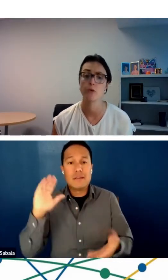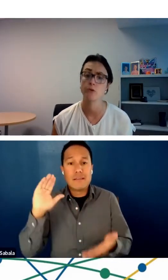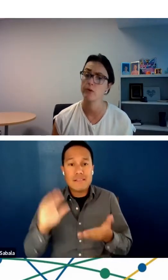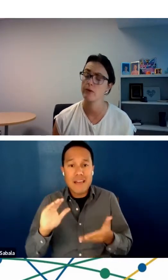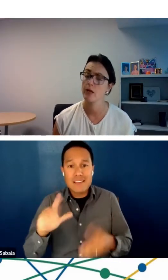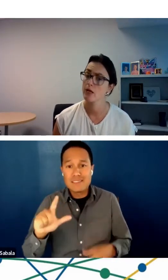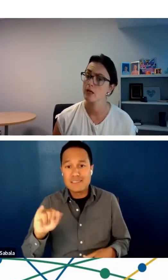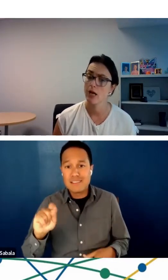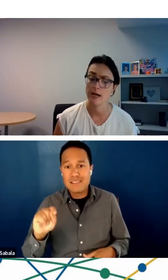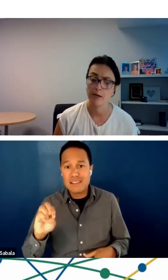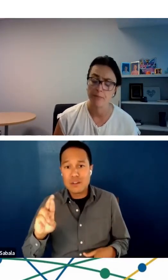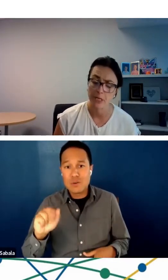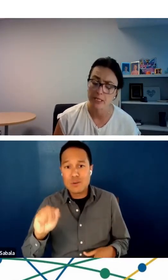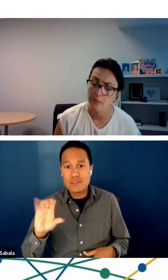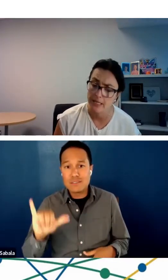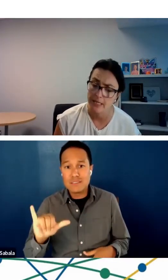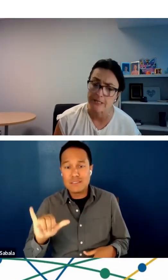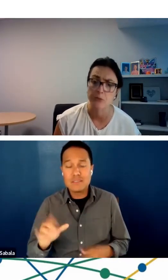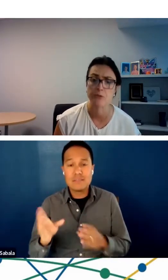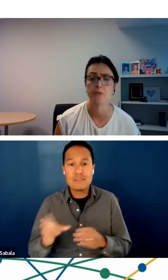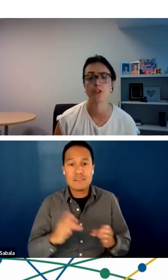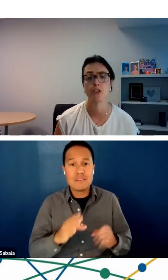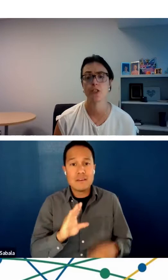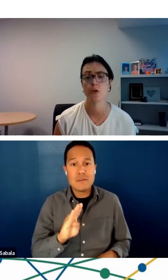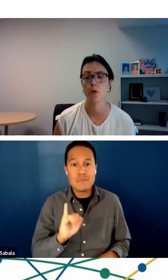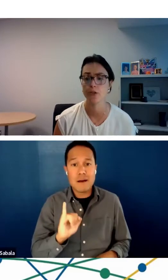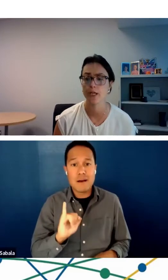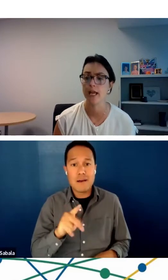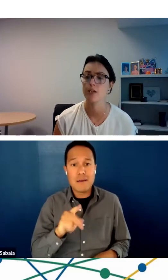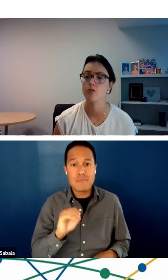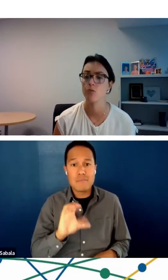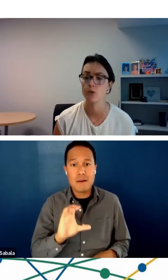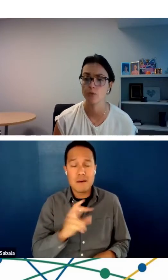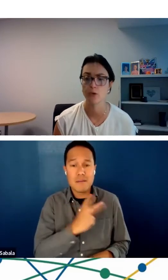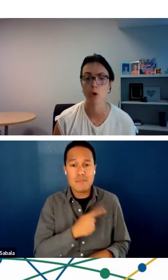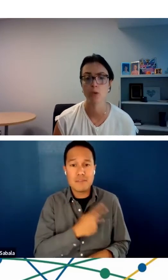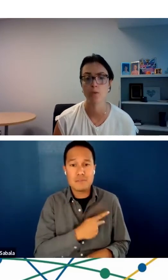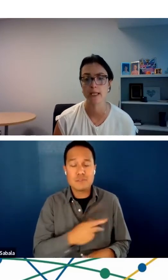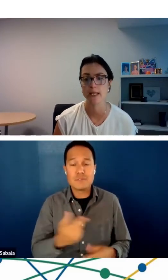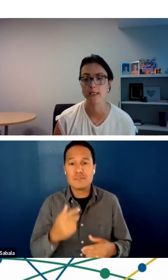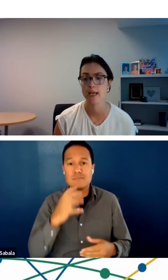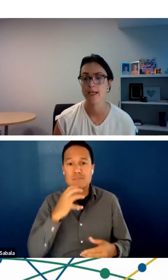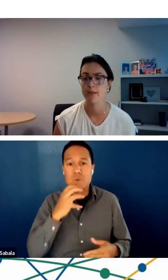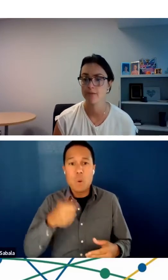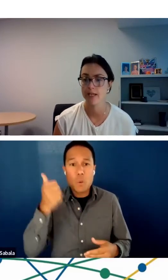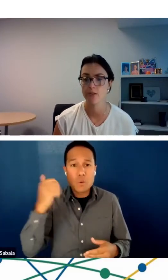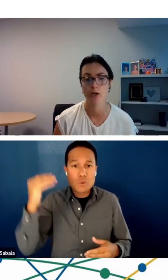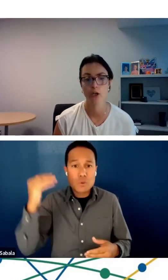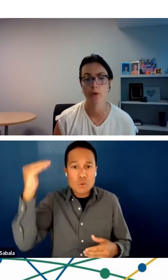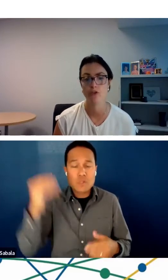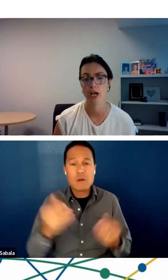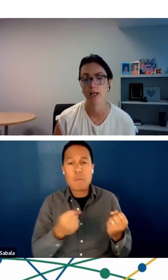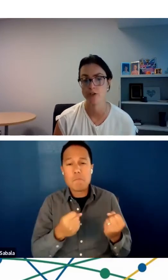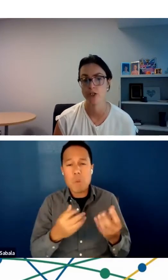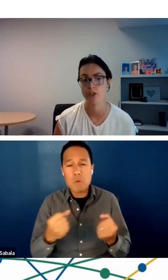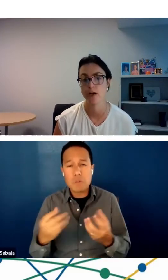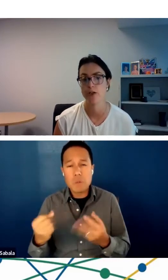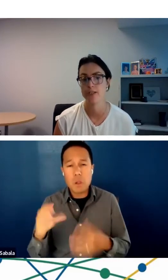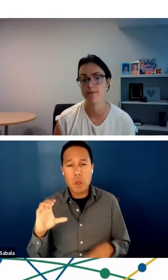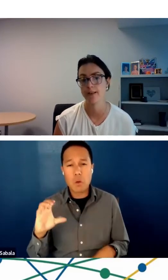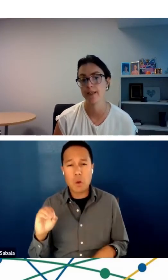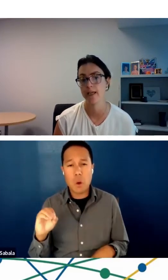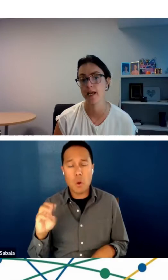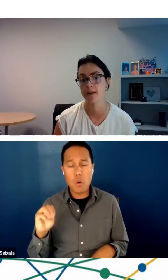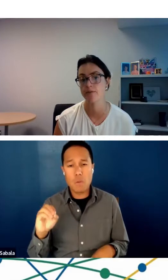patients, those with limited English proficiency, older age, multiple comorbidities can face ongoing challenges